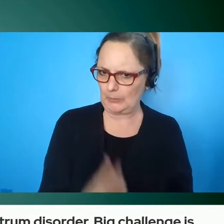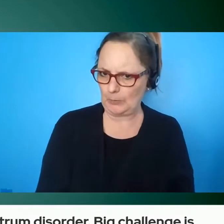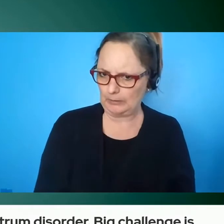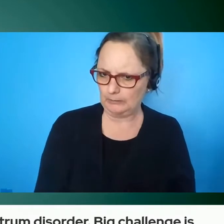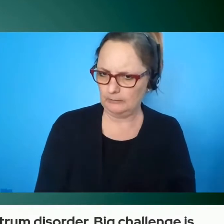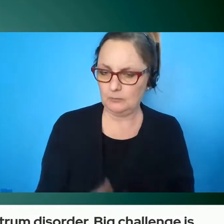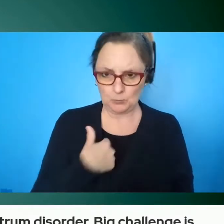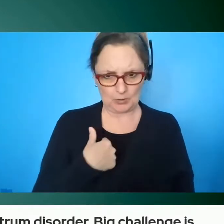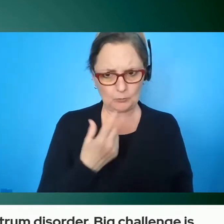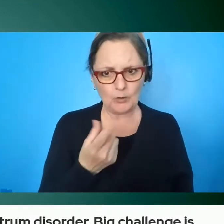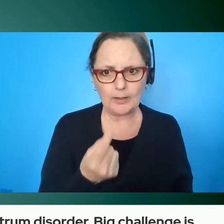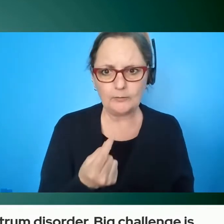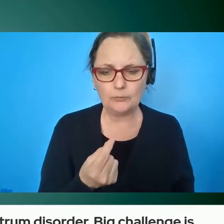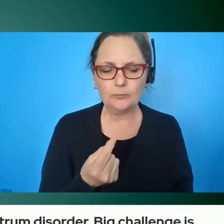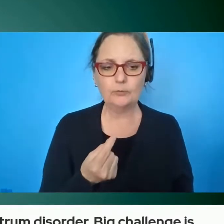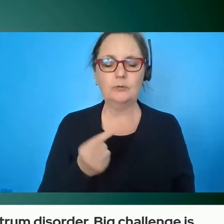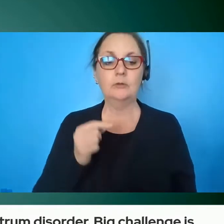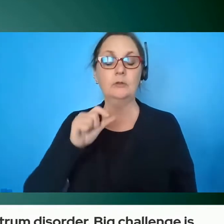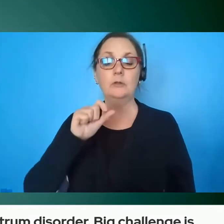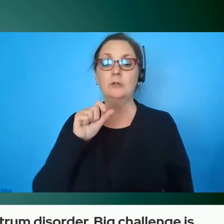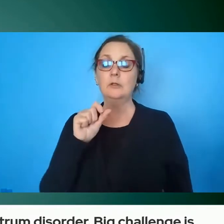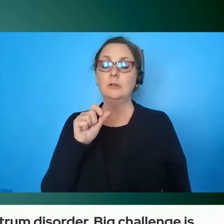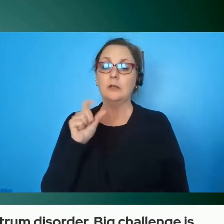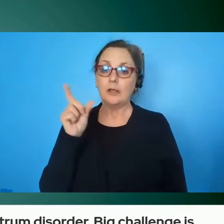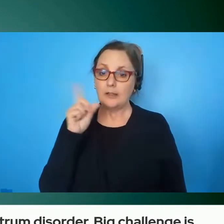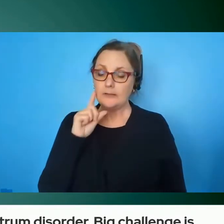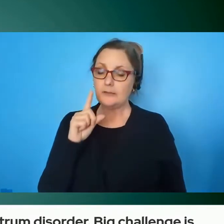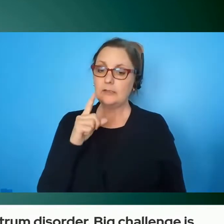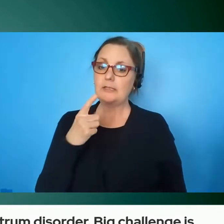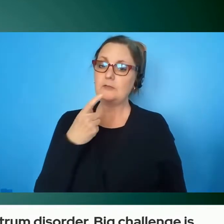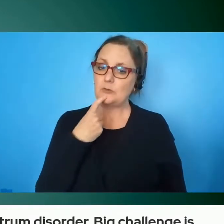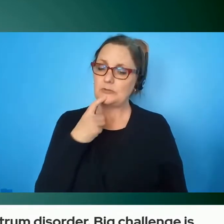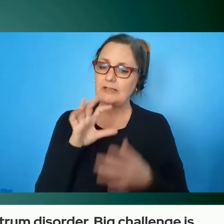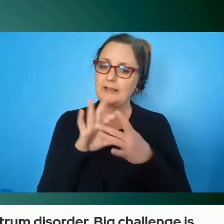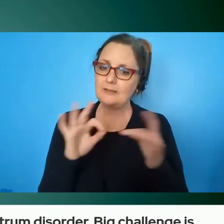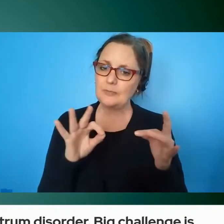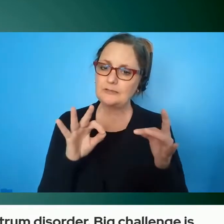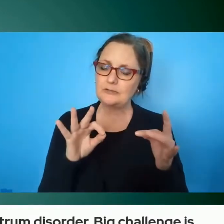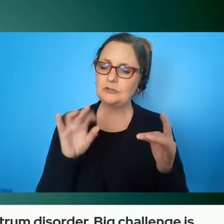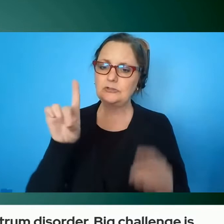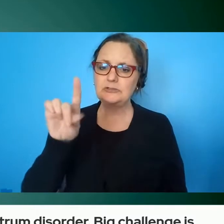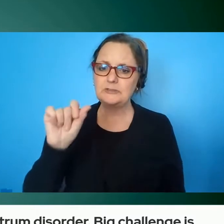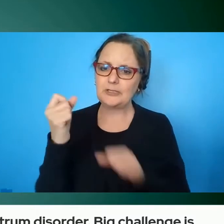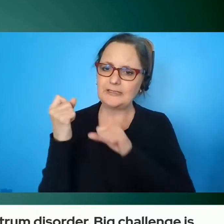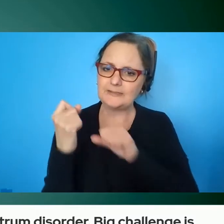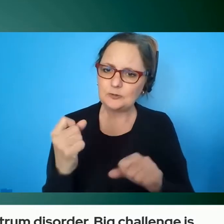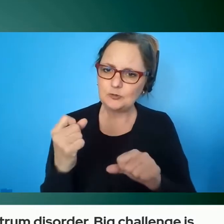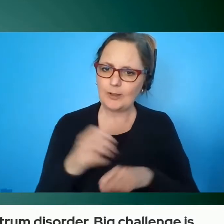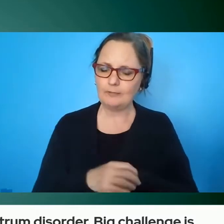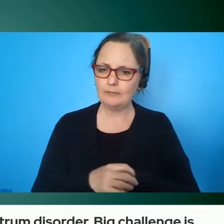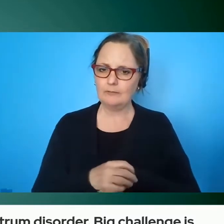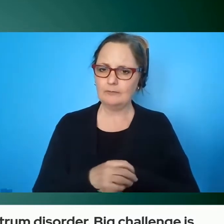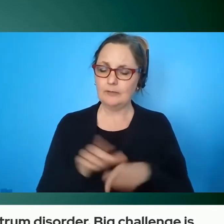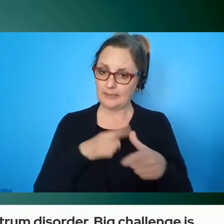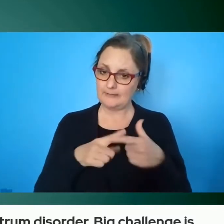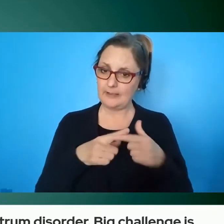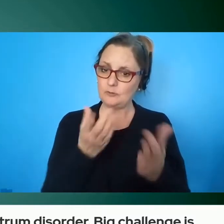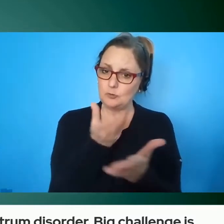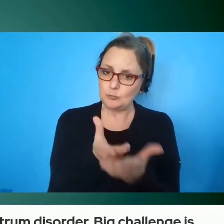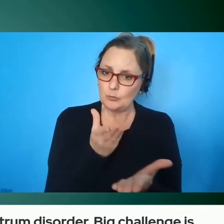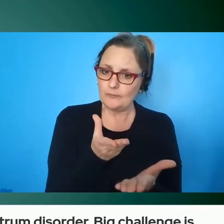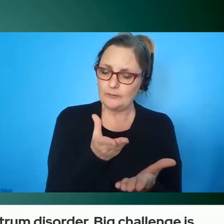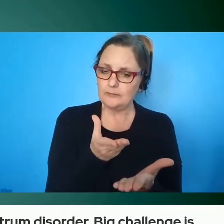if you paint a message that you see disability is a strength if you then go on to illustrate that with programs